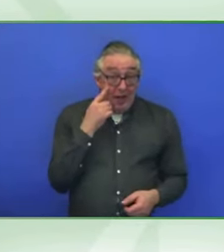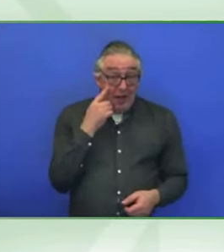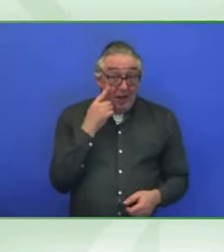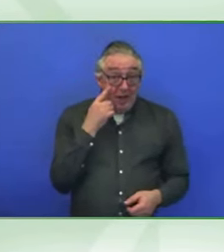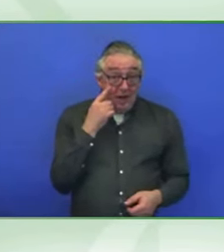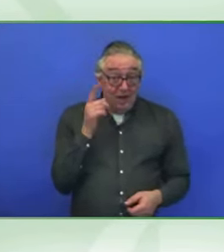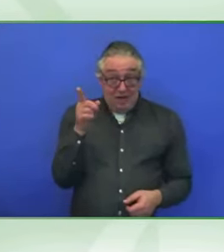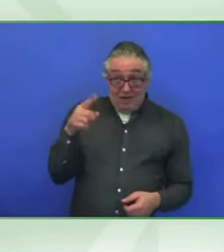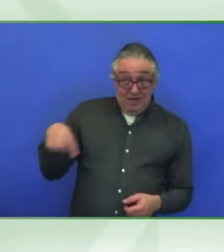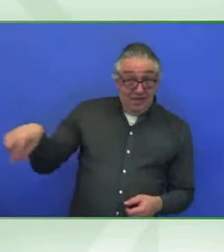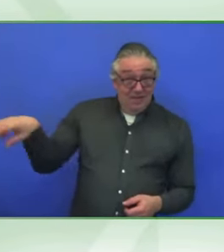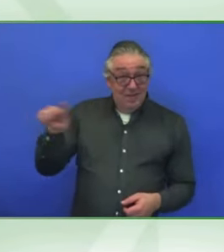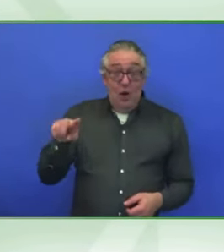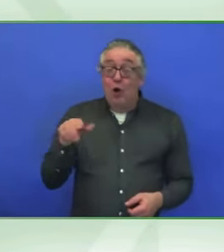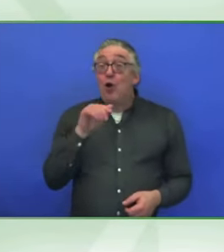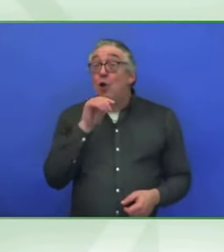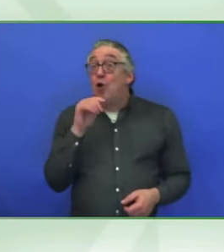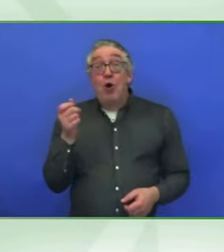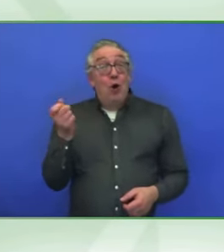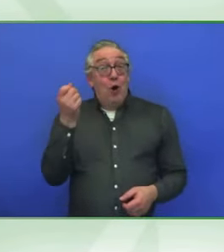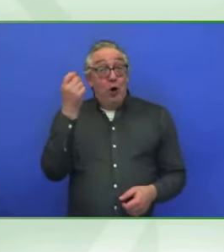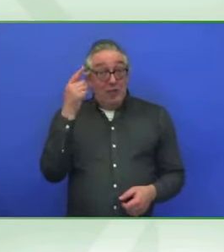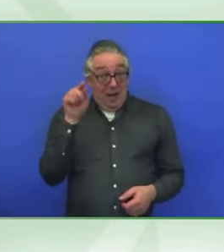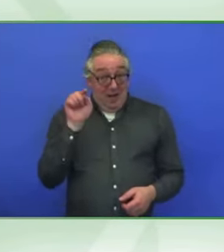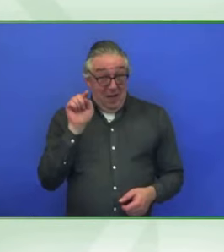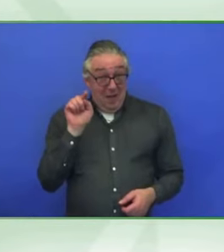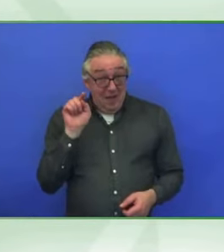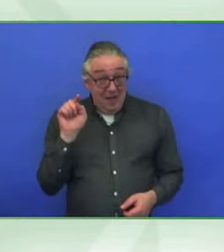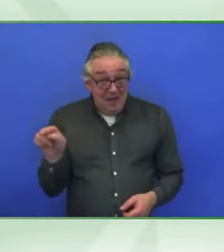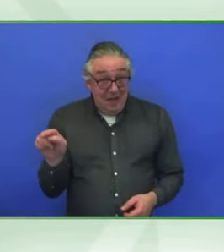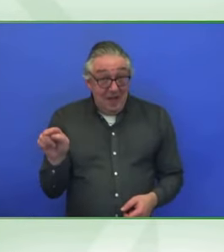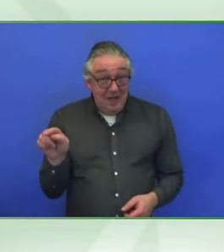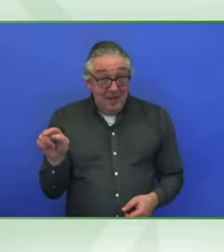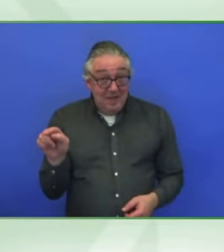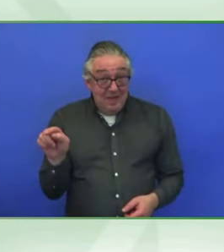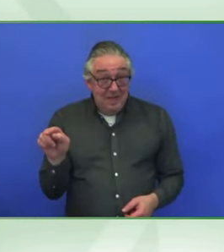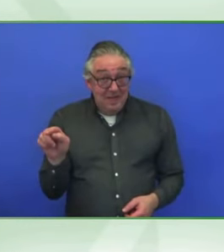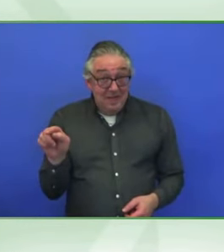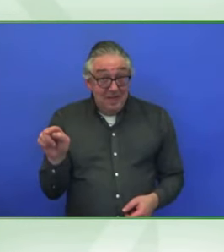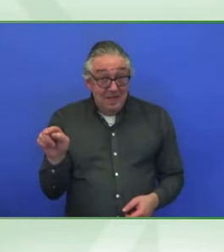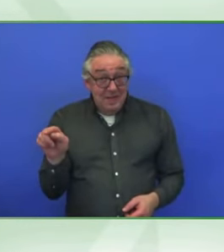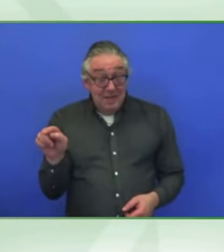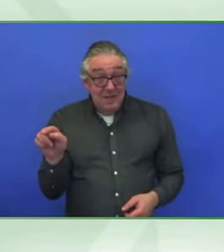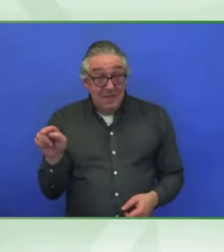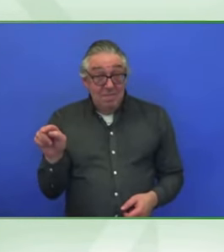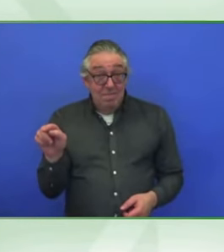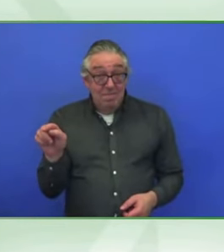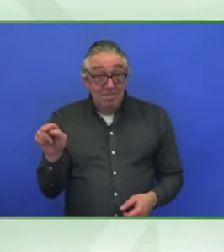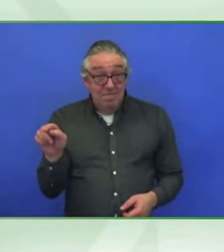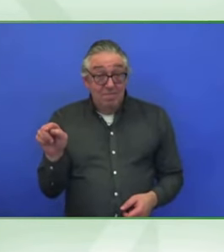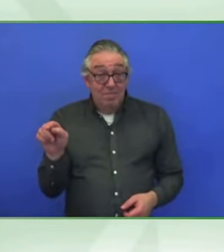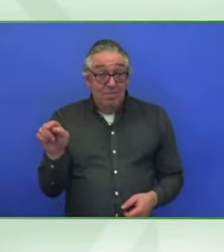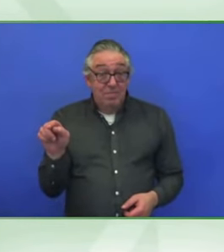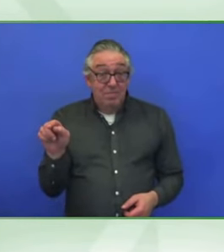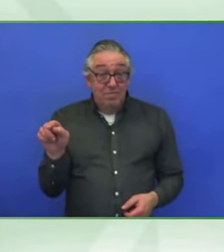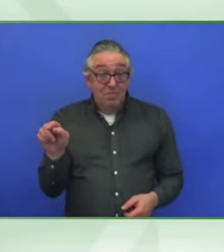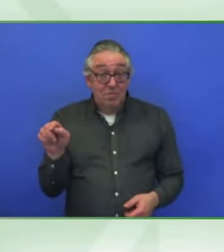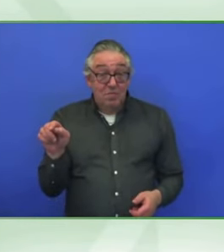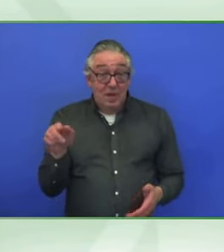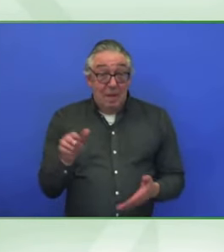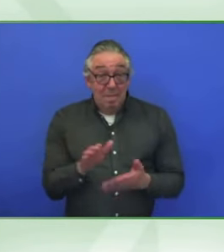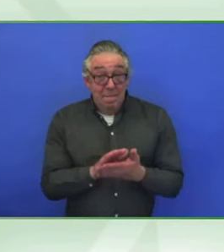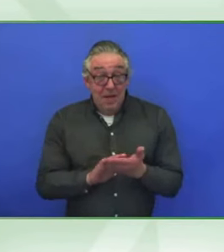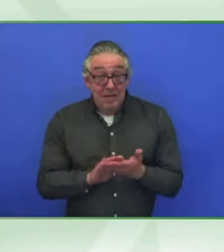seen any, um, lawsuits in the U.S. against company